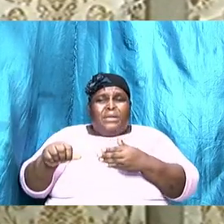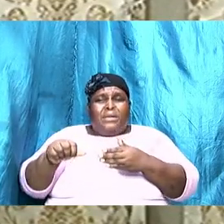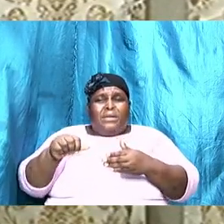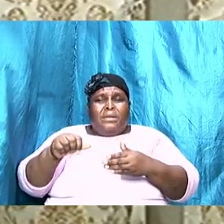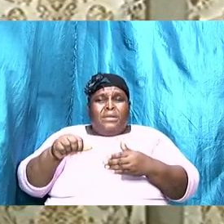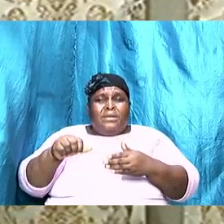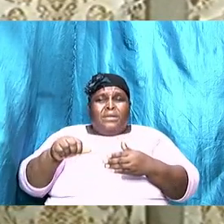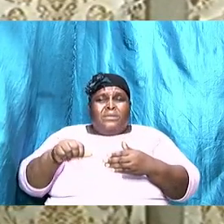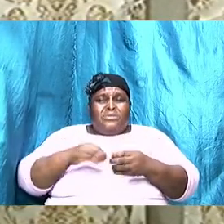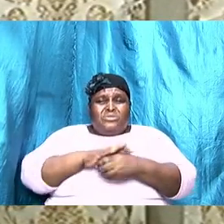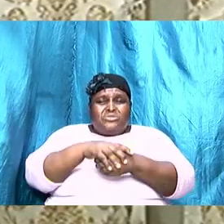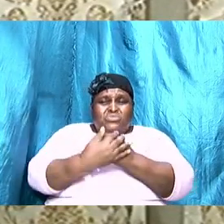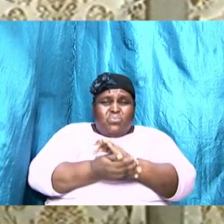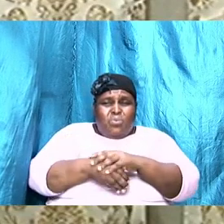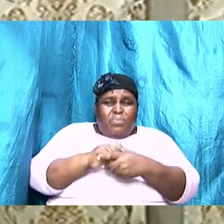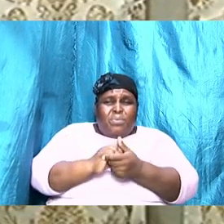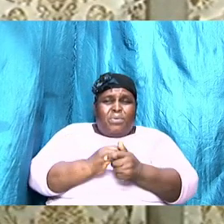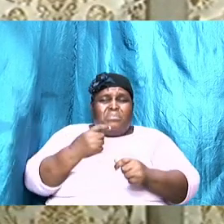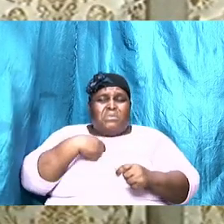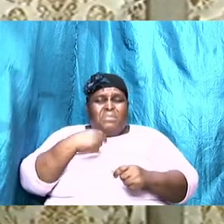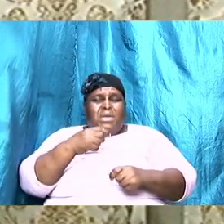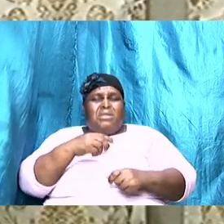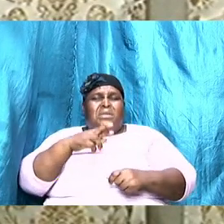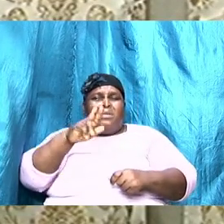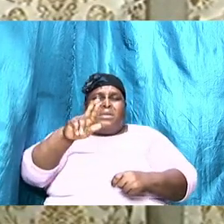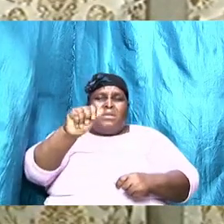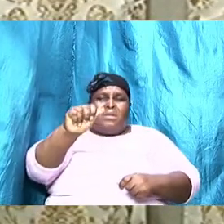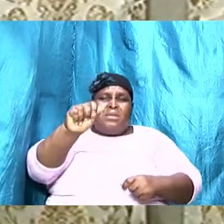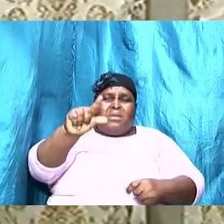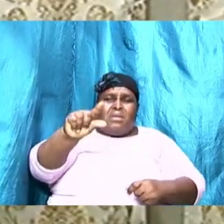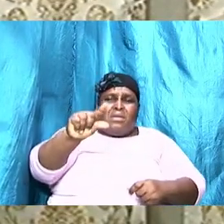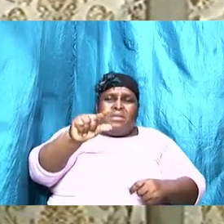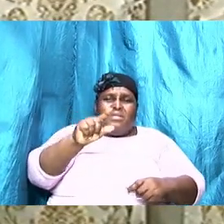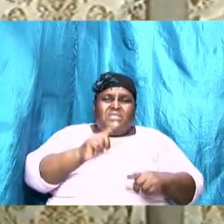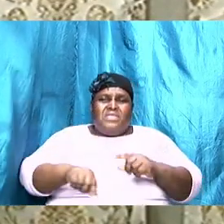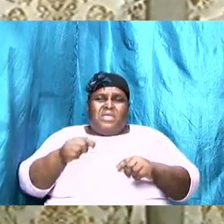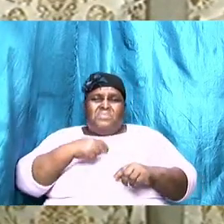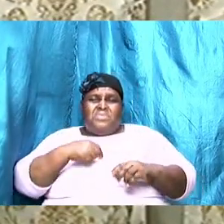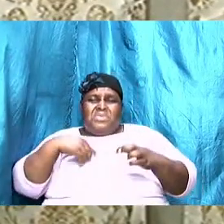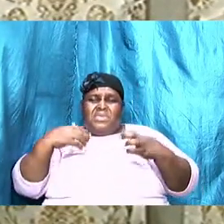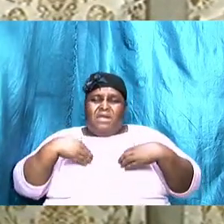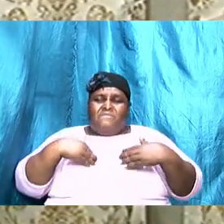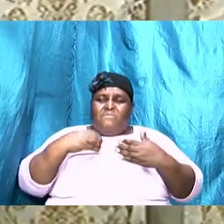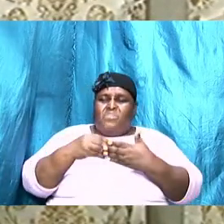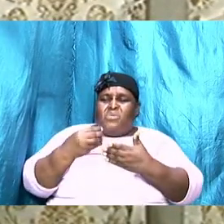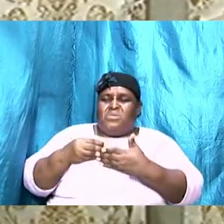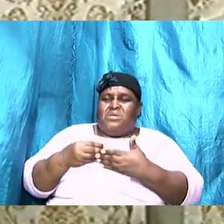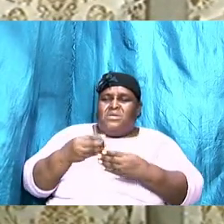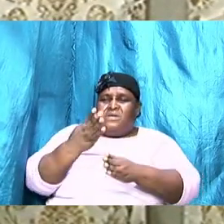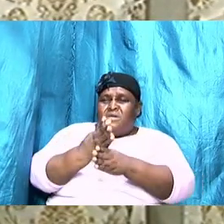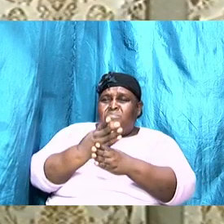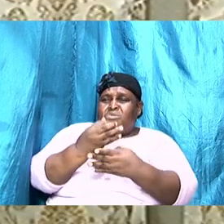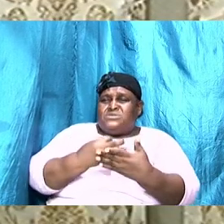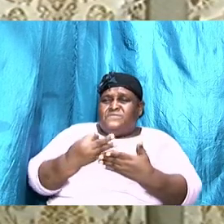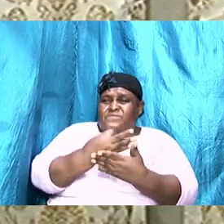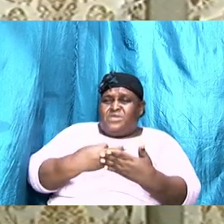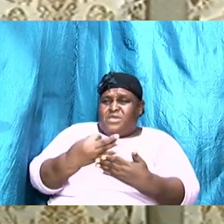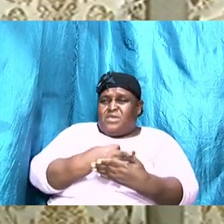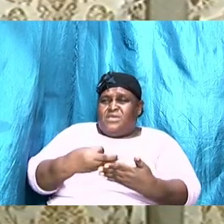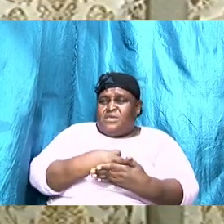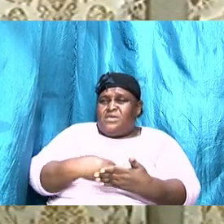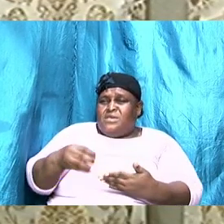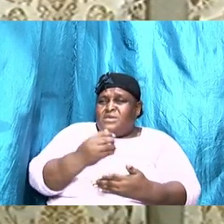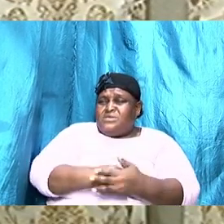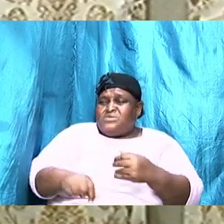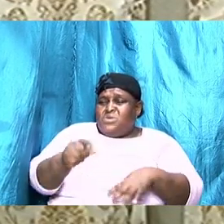the light and the water then I have my money and pinch bus fear and sometimes let us say